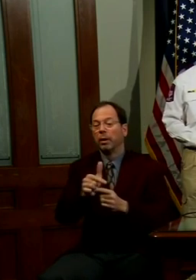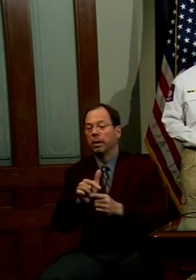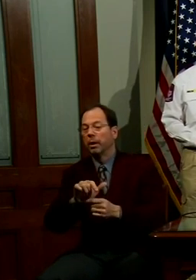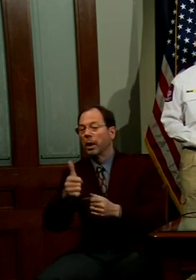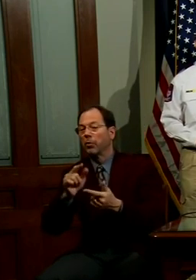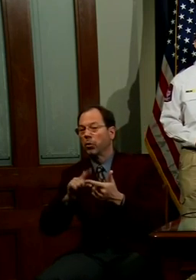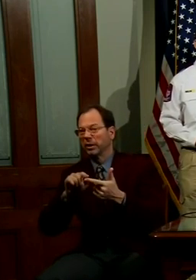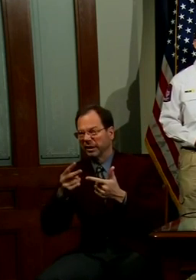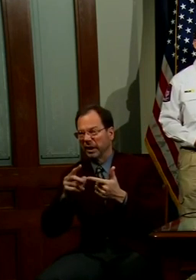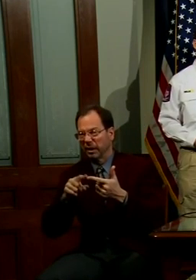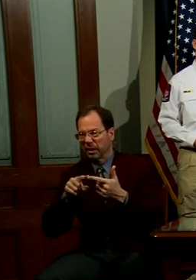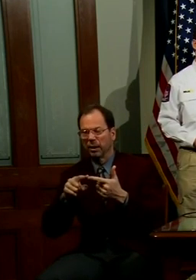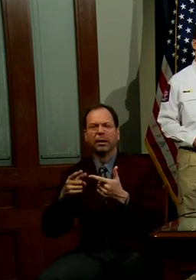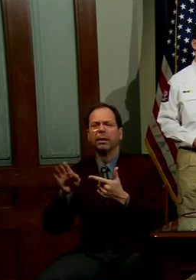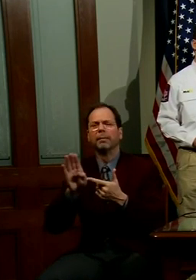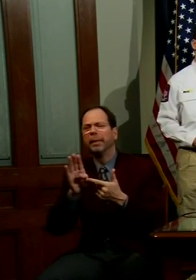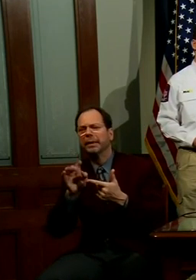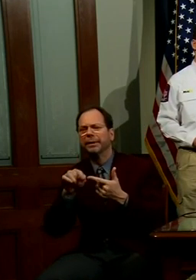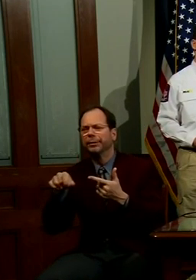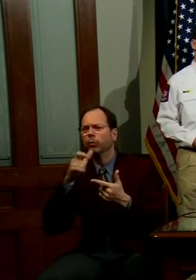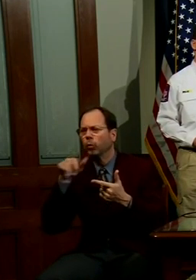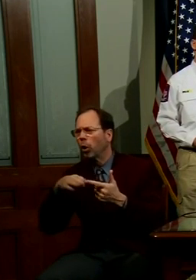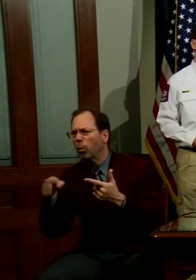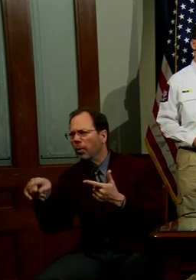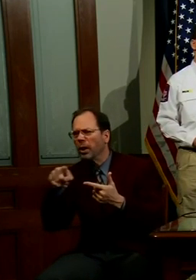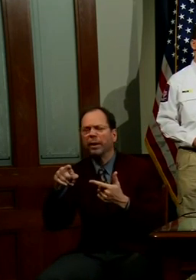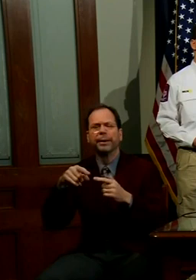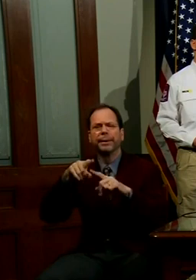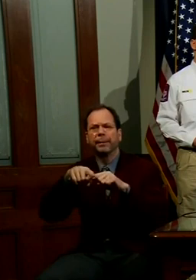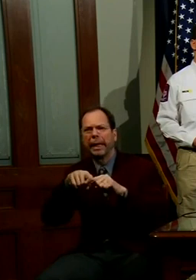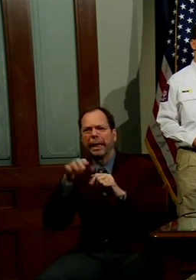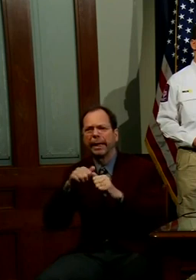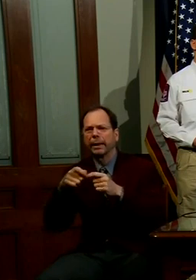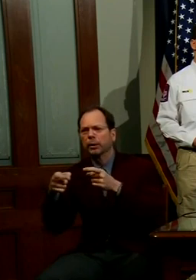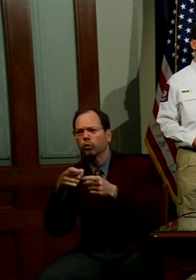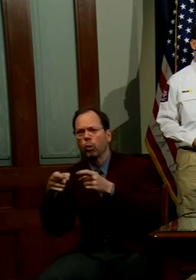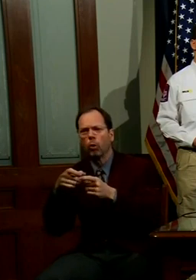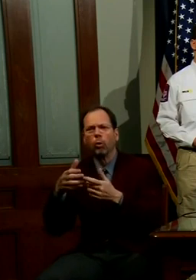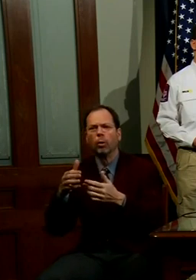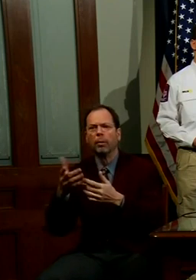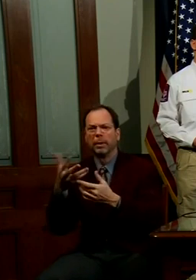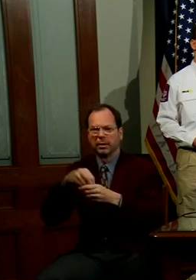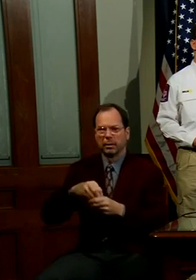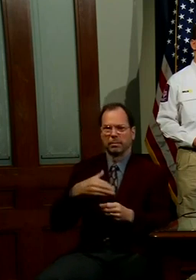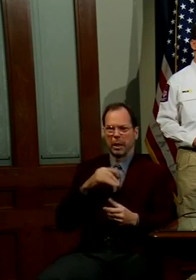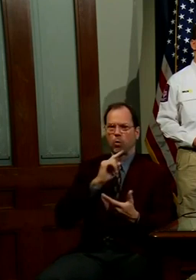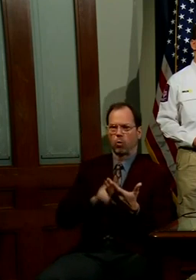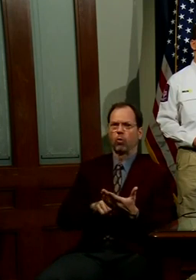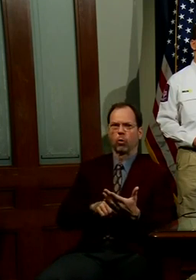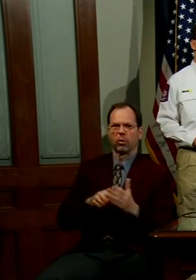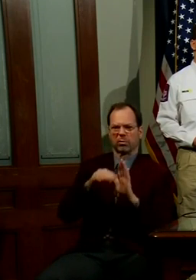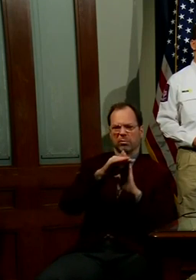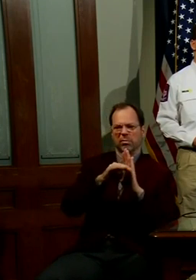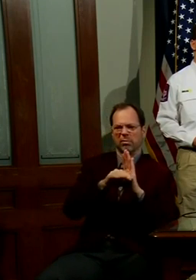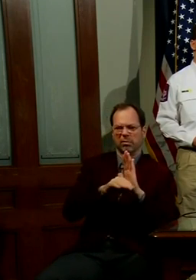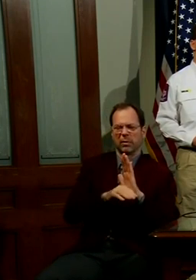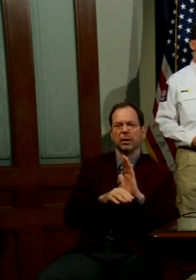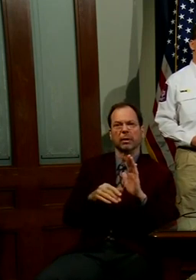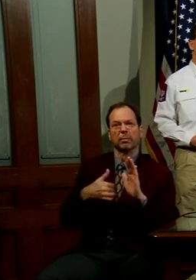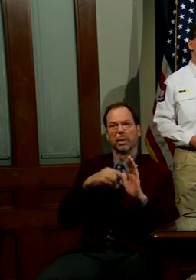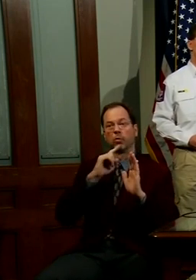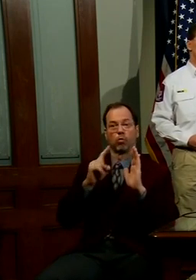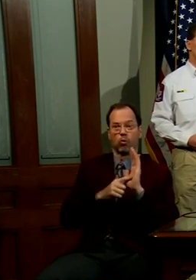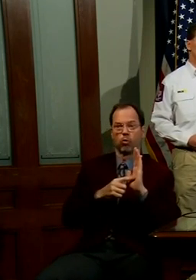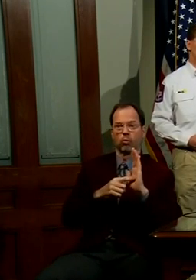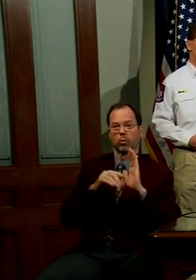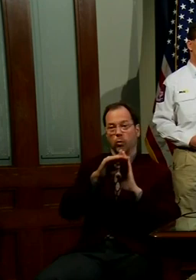be able to open up based upon certain strategies that will be contained in my executive order. There are multiple reasons why an executive order